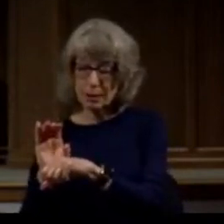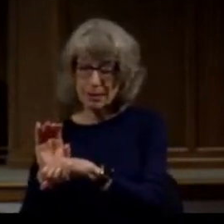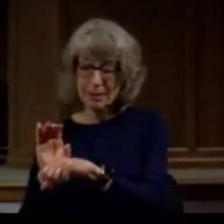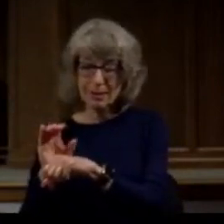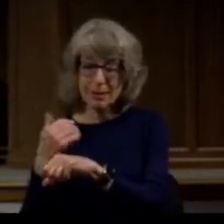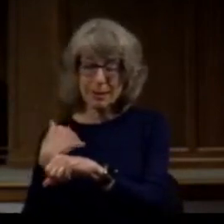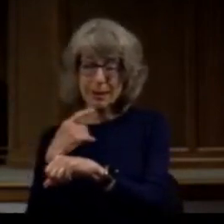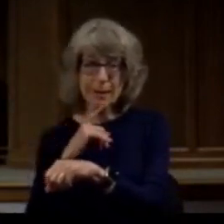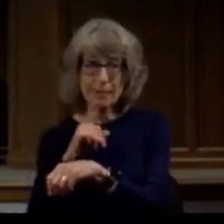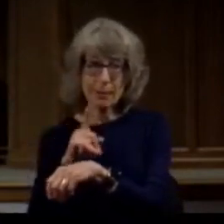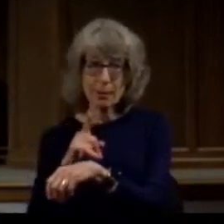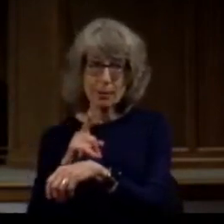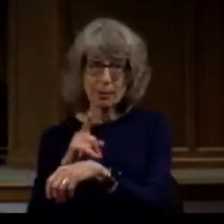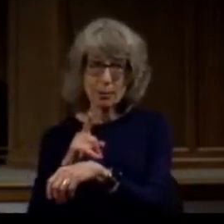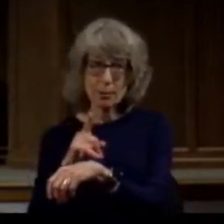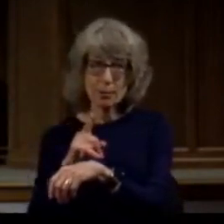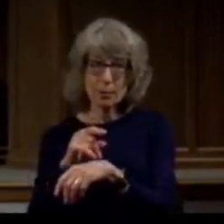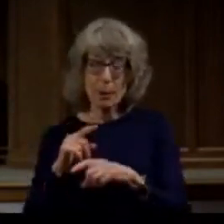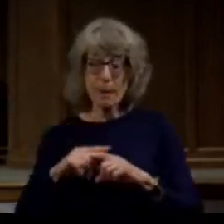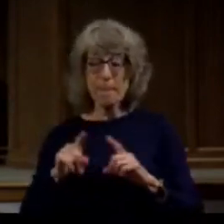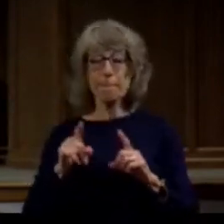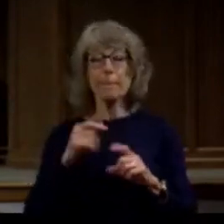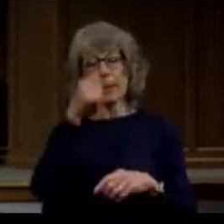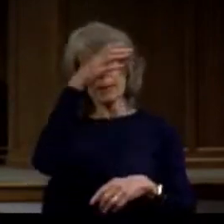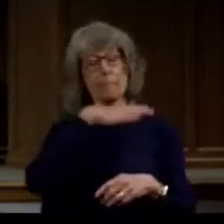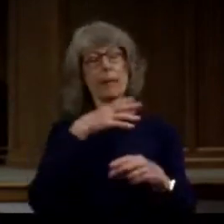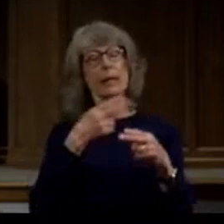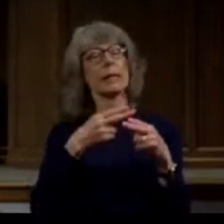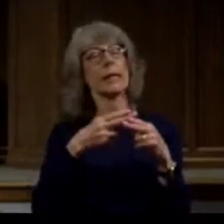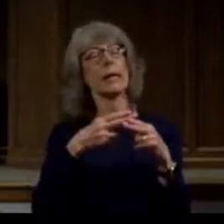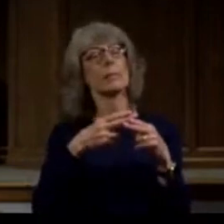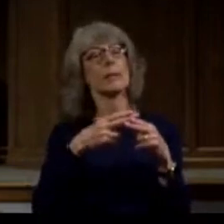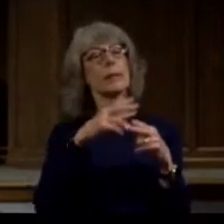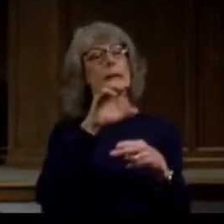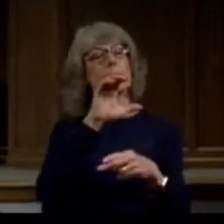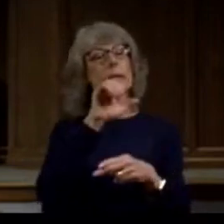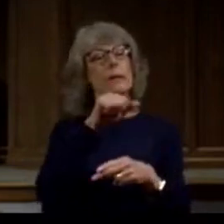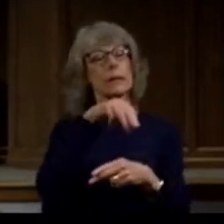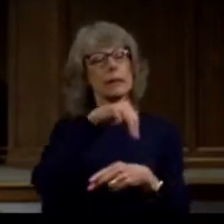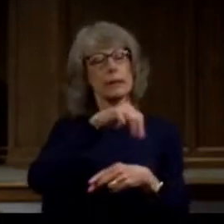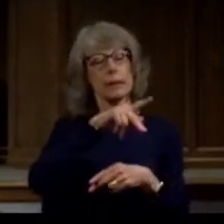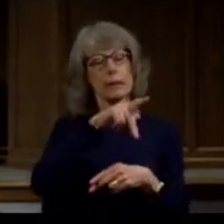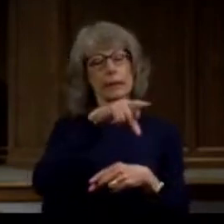clear here there's something that Alexander Campbell said one time to a young John Muir